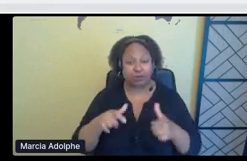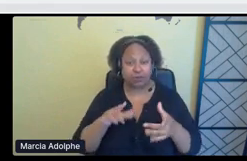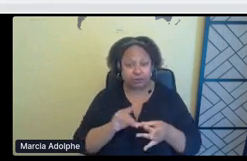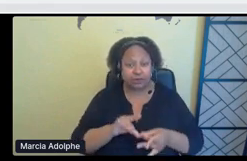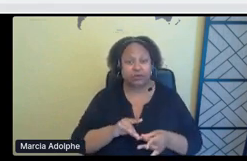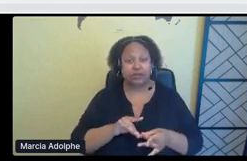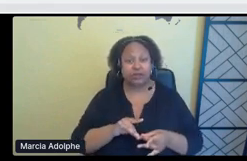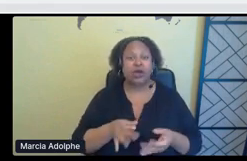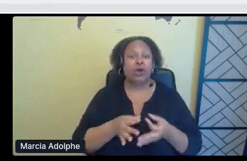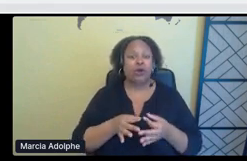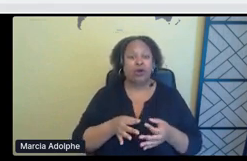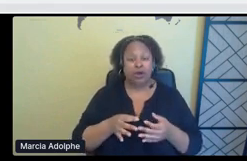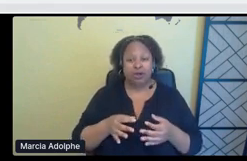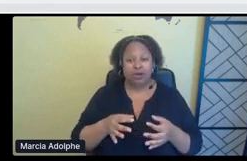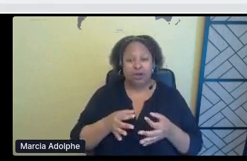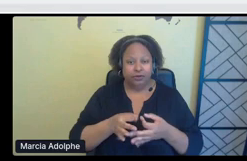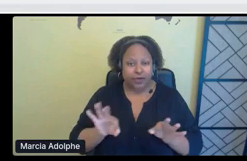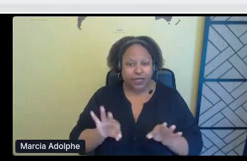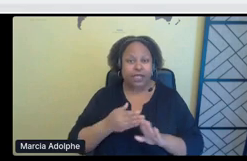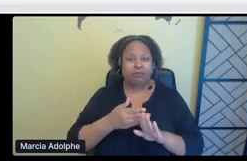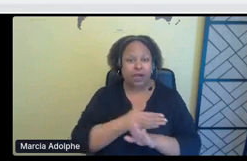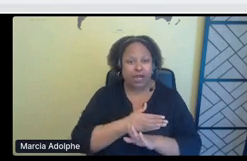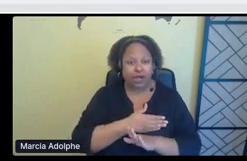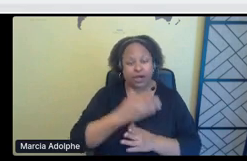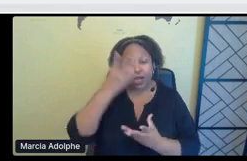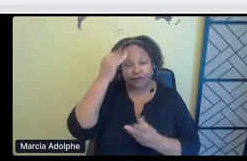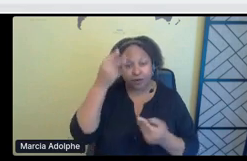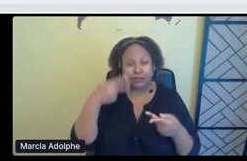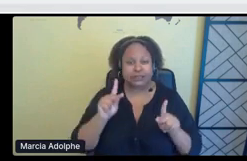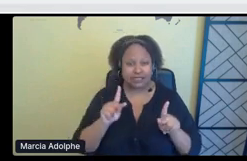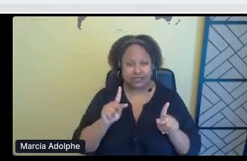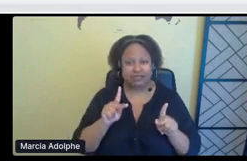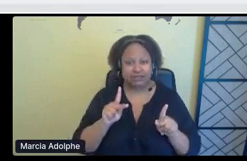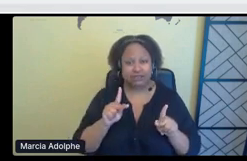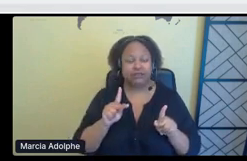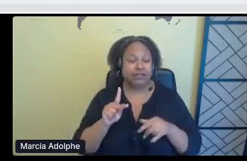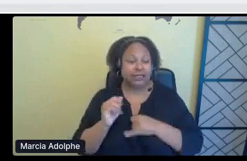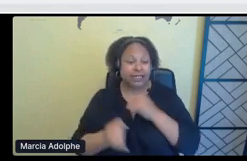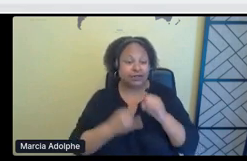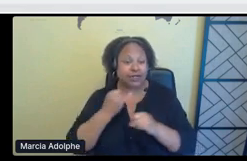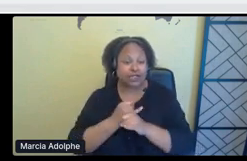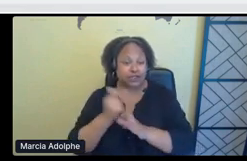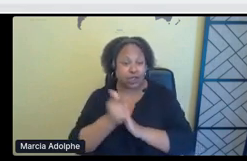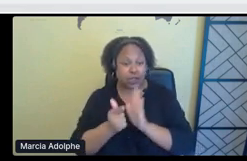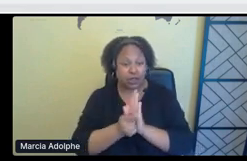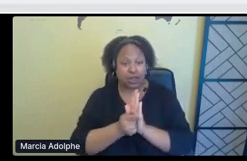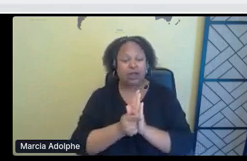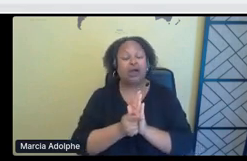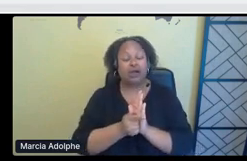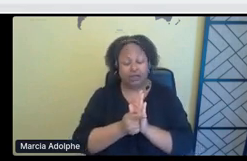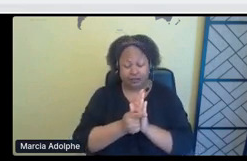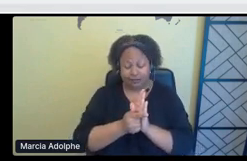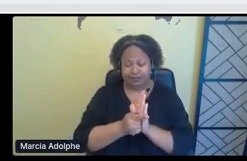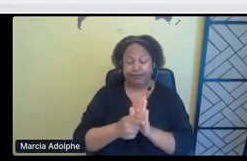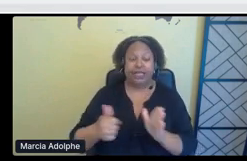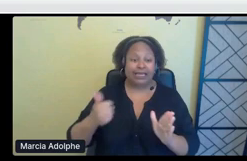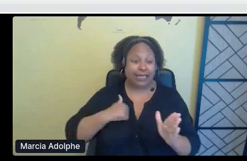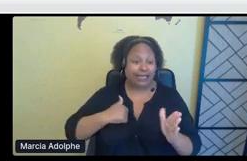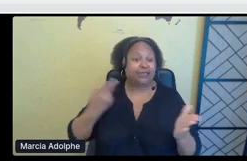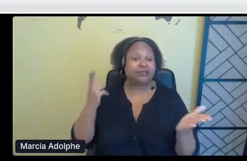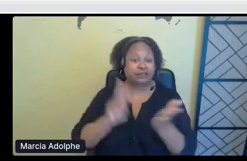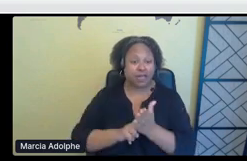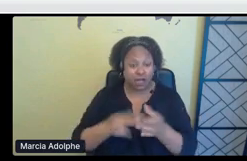and informed consent. Um, this is international law. Canada has signed onto it, but they have not made it legislatable and or